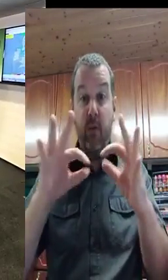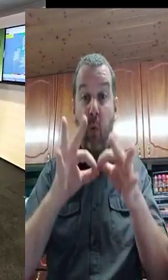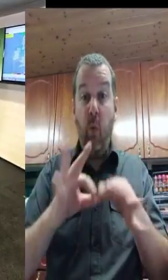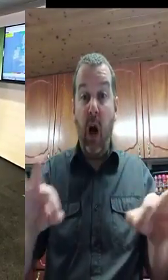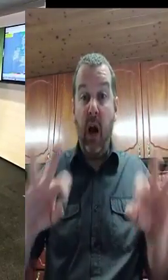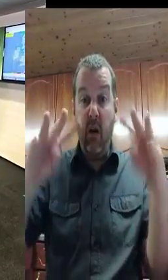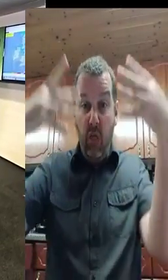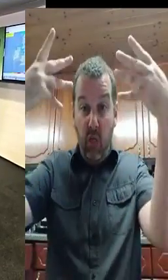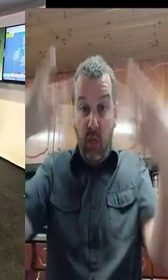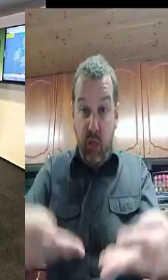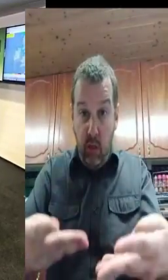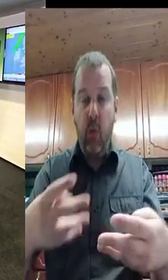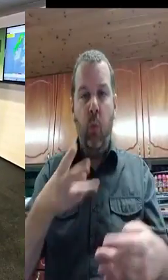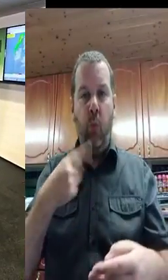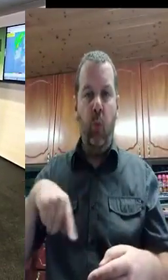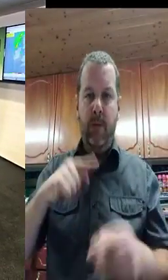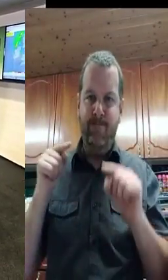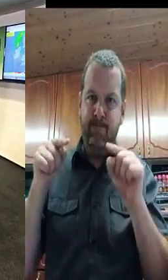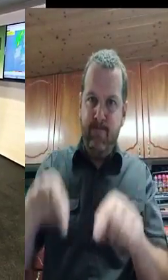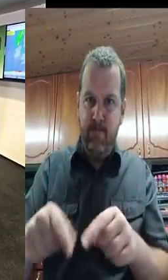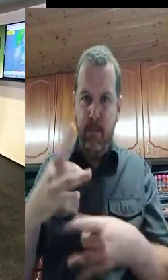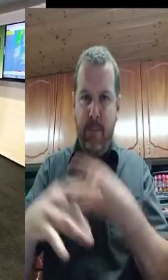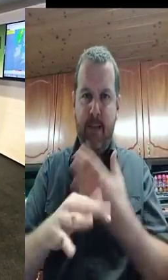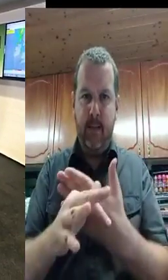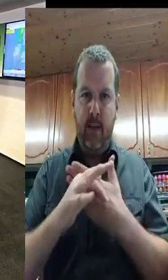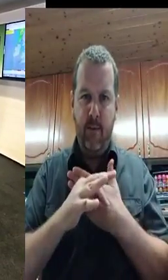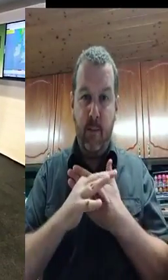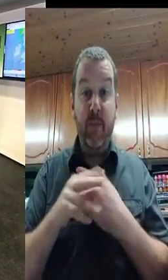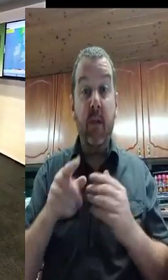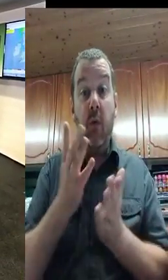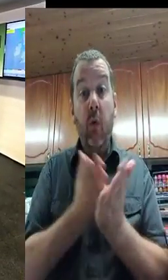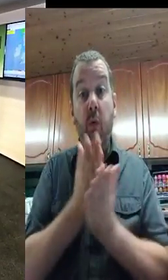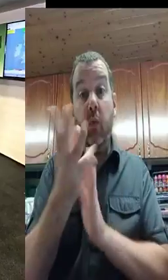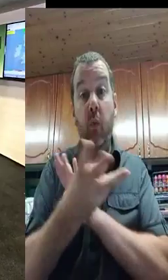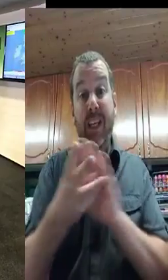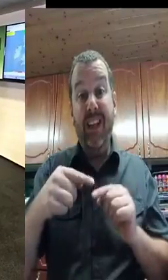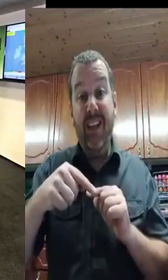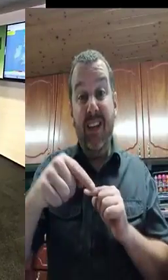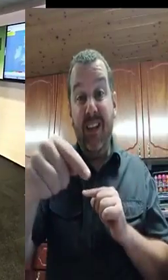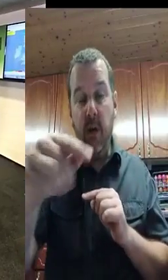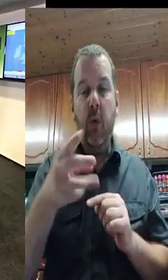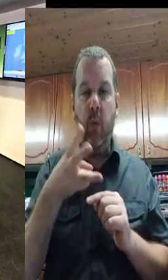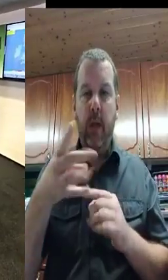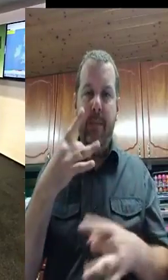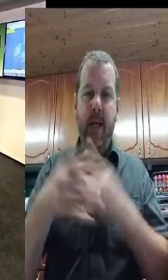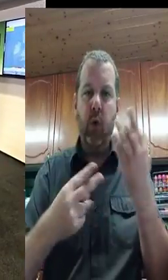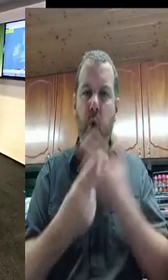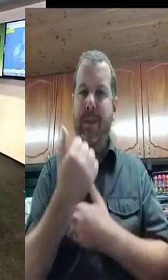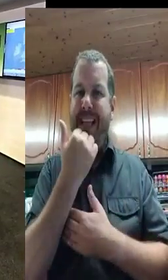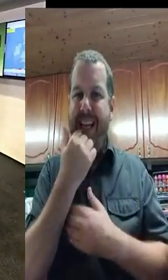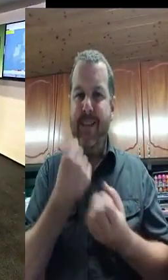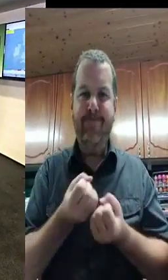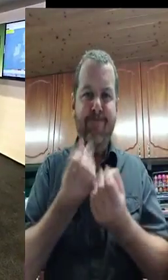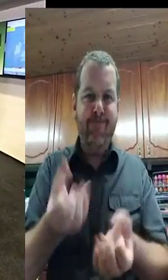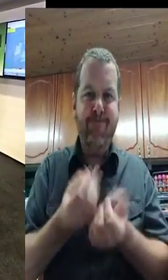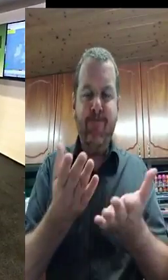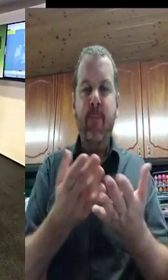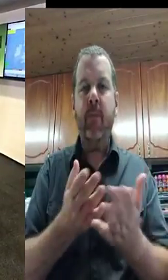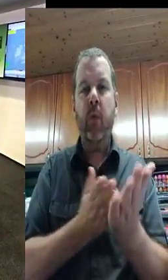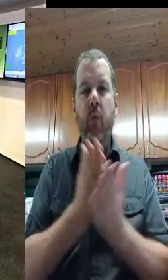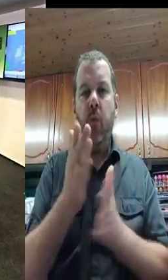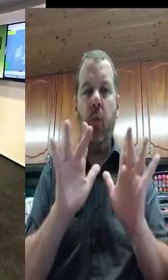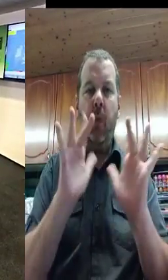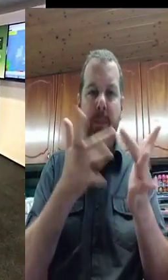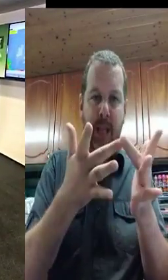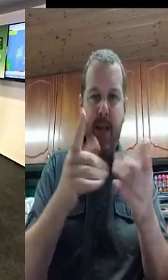transport services will not be operating tomorrow. That's school transport services operated by bus air and in fact the school transport services contracted in